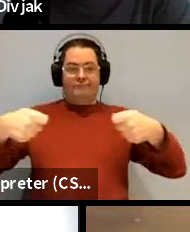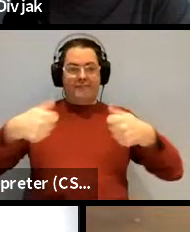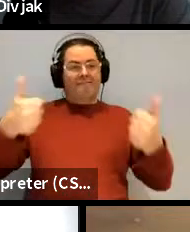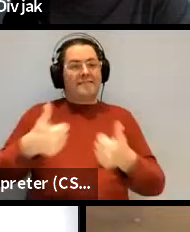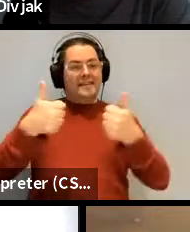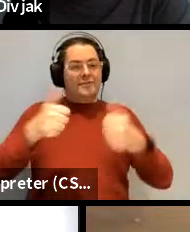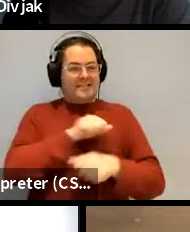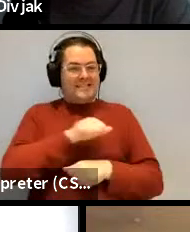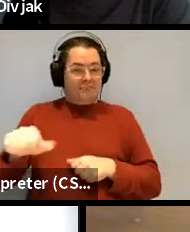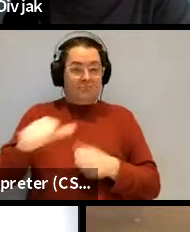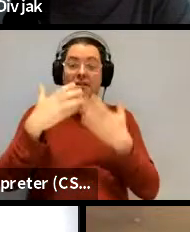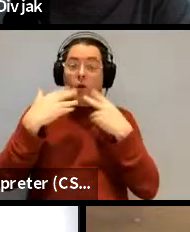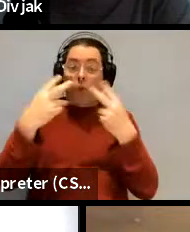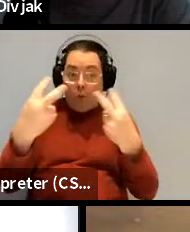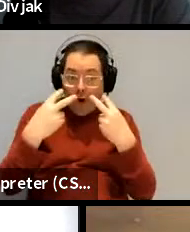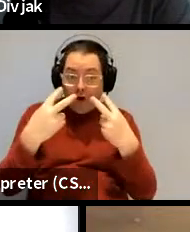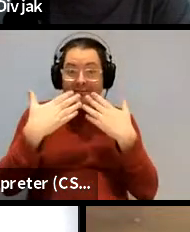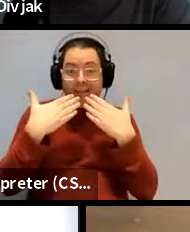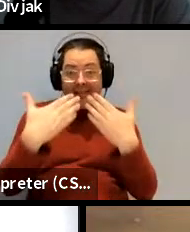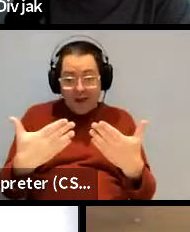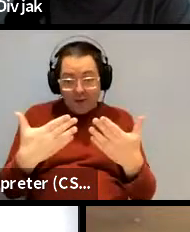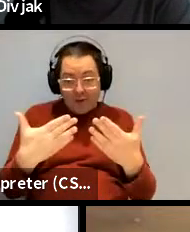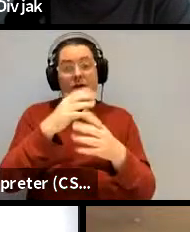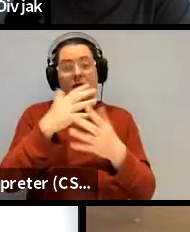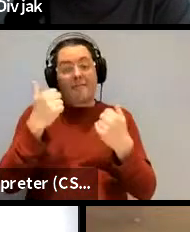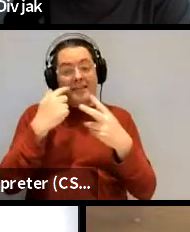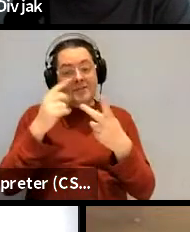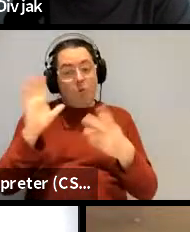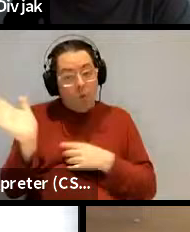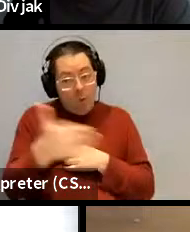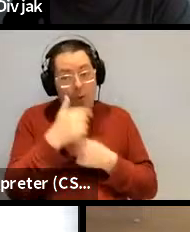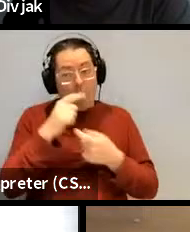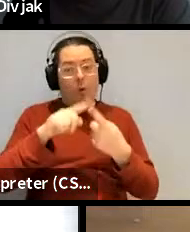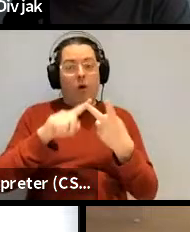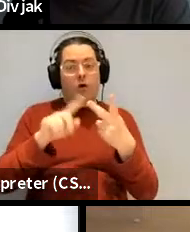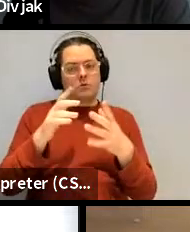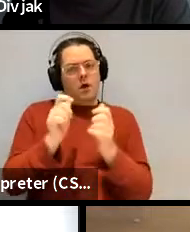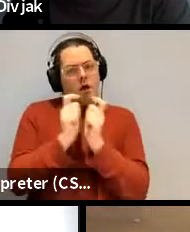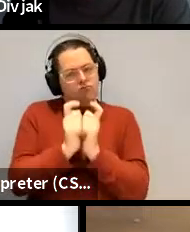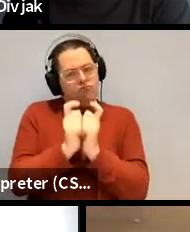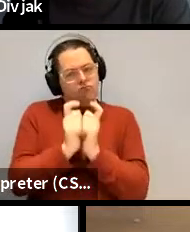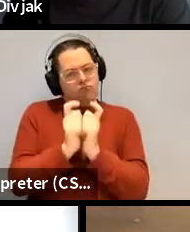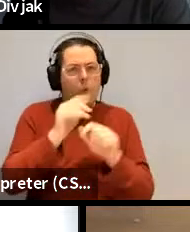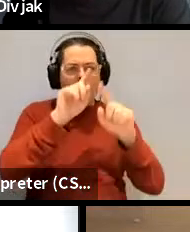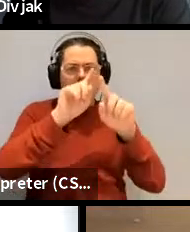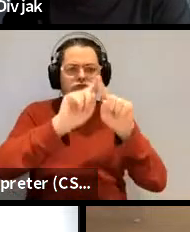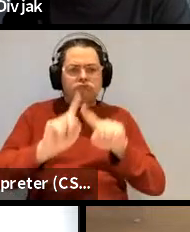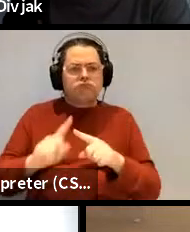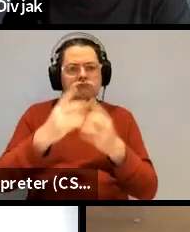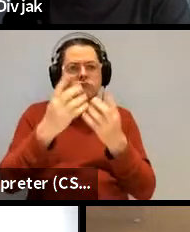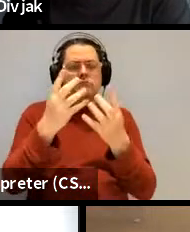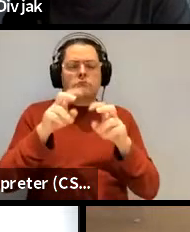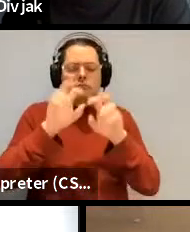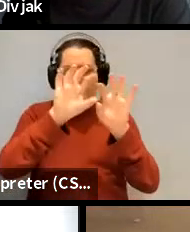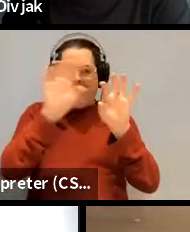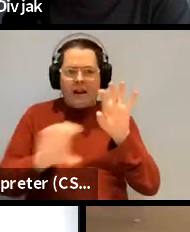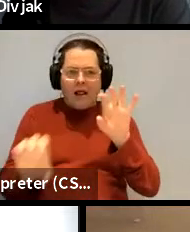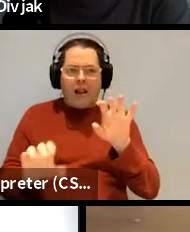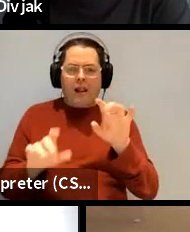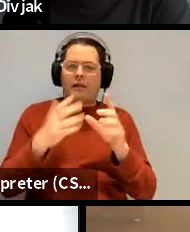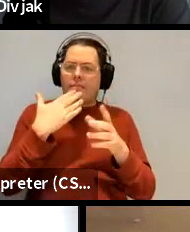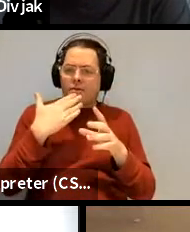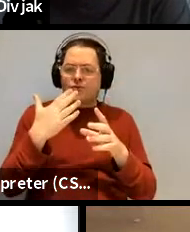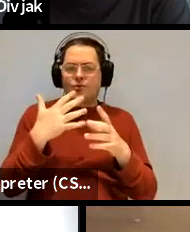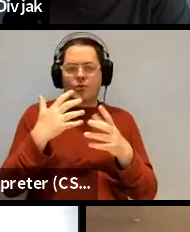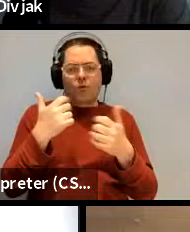i'd love to thank everyone for coming again today this is really nice great to see you all here again i really appreciate all the panelists showing up and engaging with this and it's been a